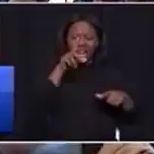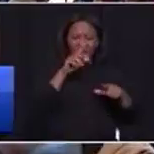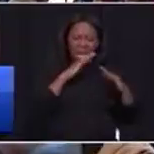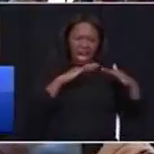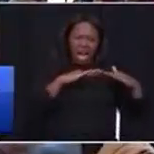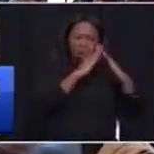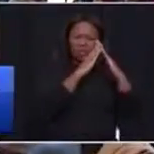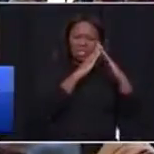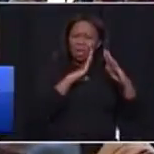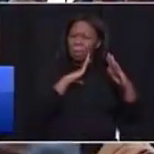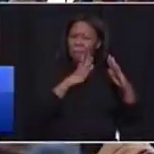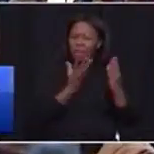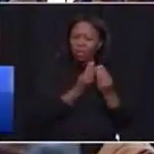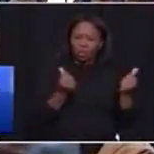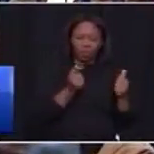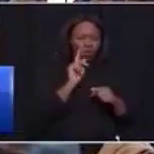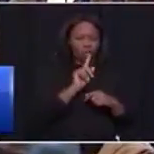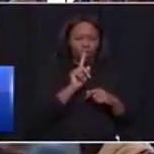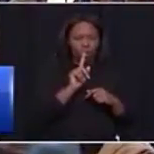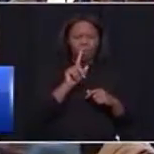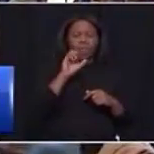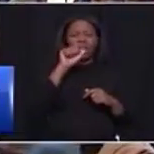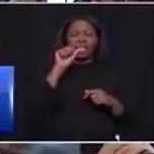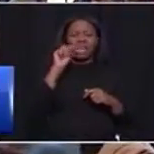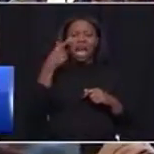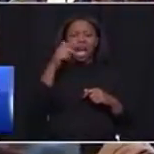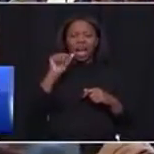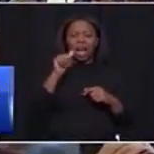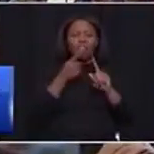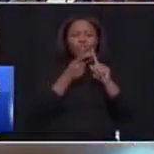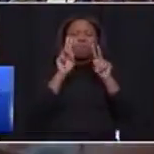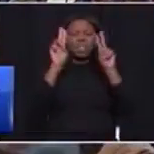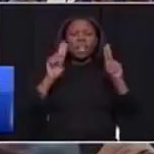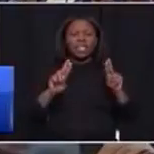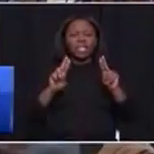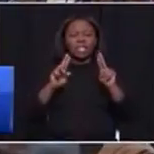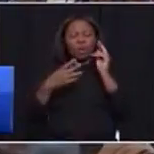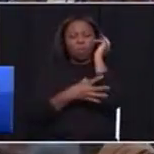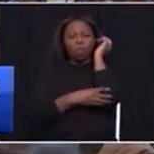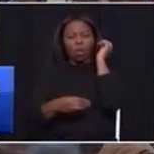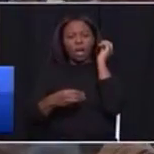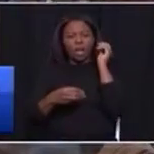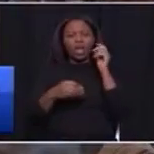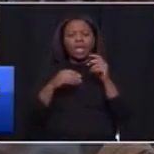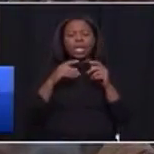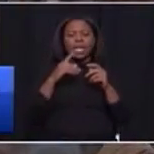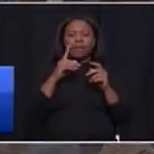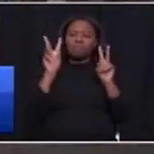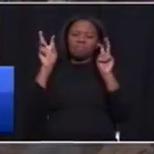Sandra, from the Federation of the Urban Poor, otherwise known as FEDAP,